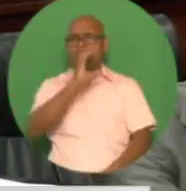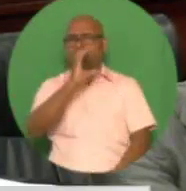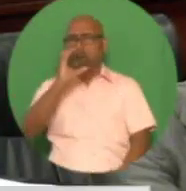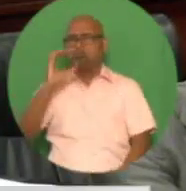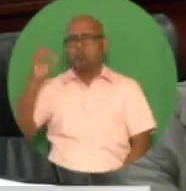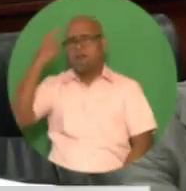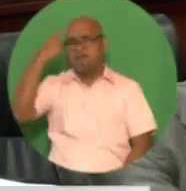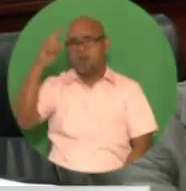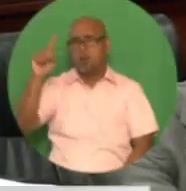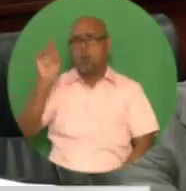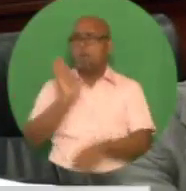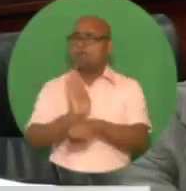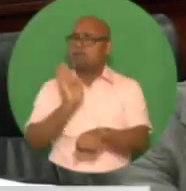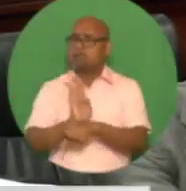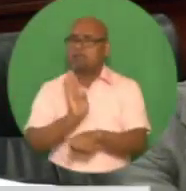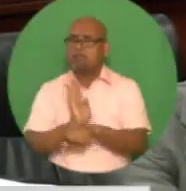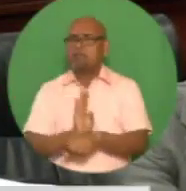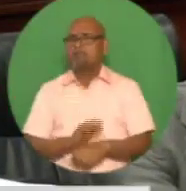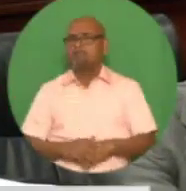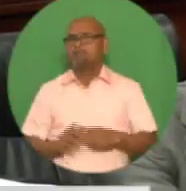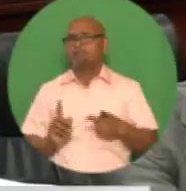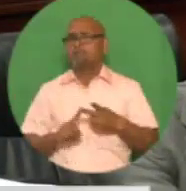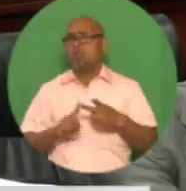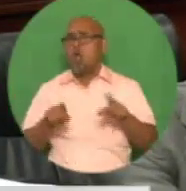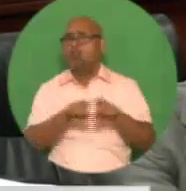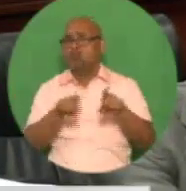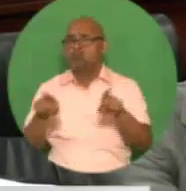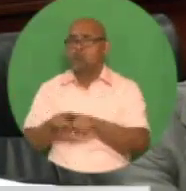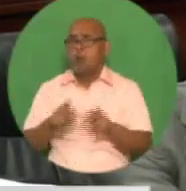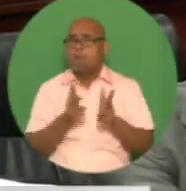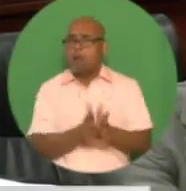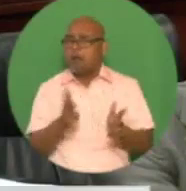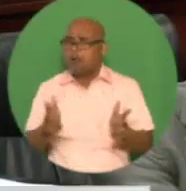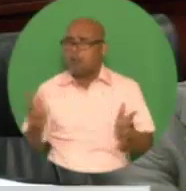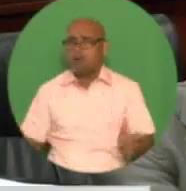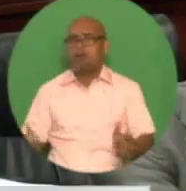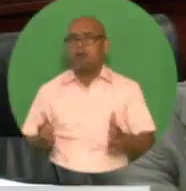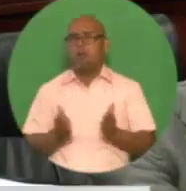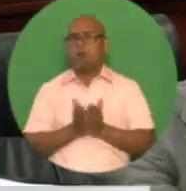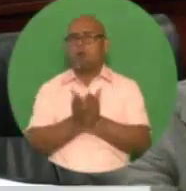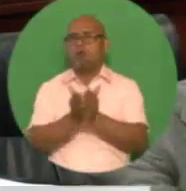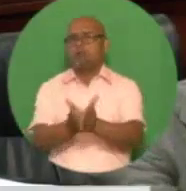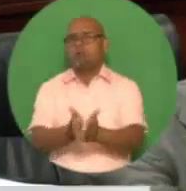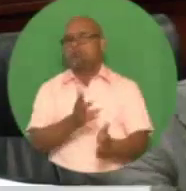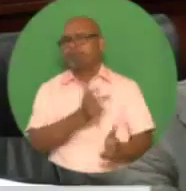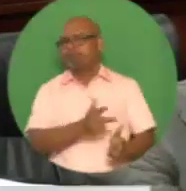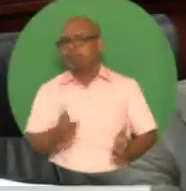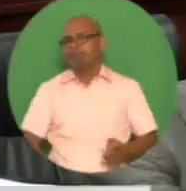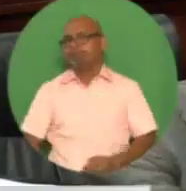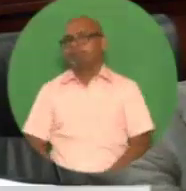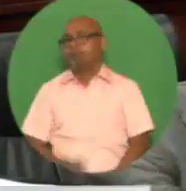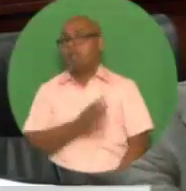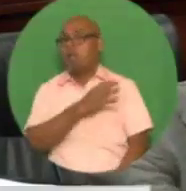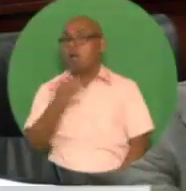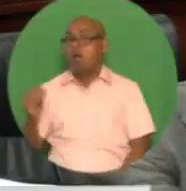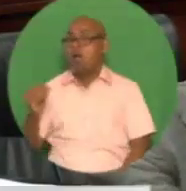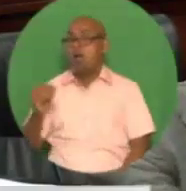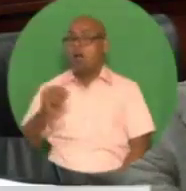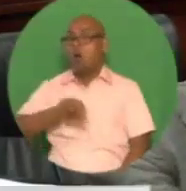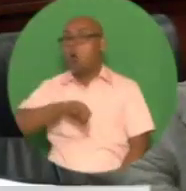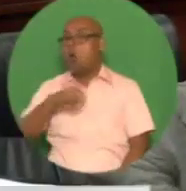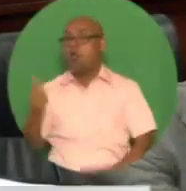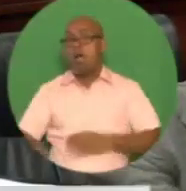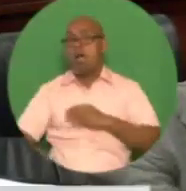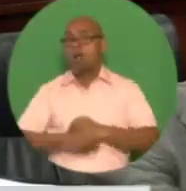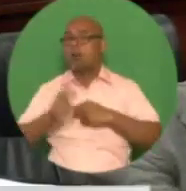-shipping business, and a large dry docking construction and an outfitting terminal for a shipbuilding, dry docking,